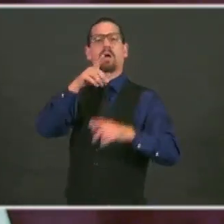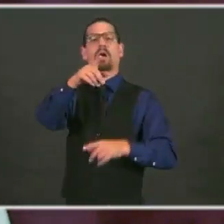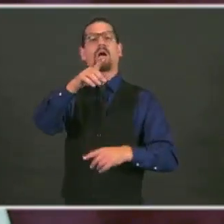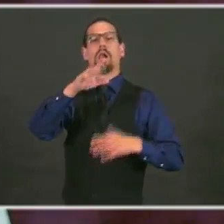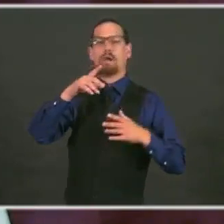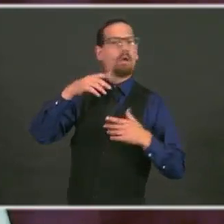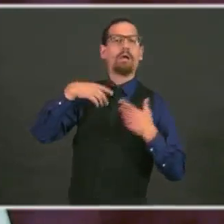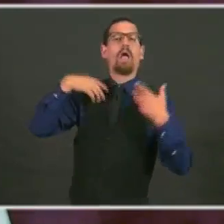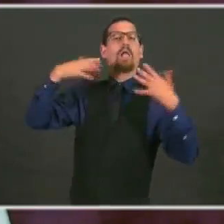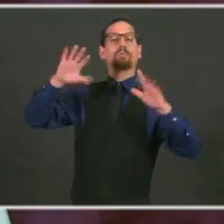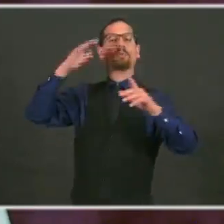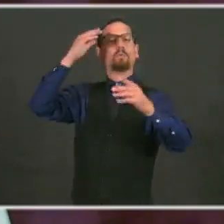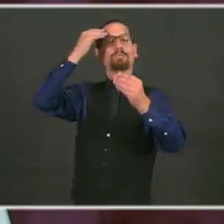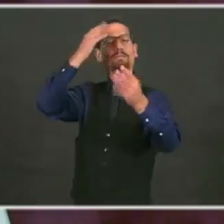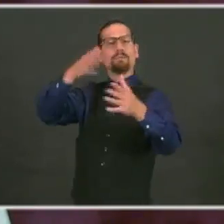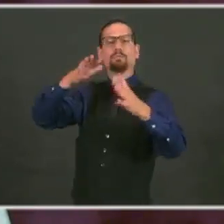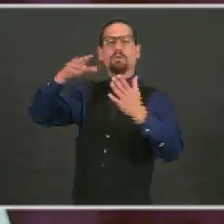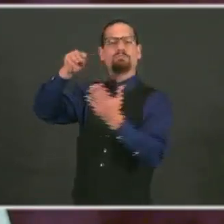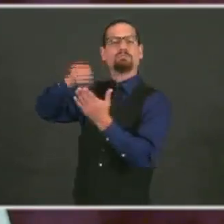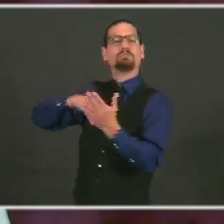in your paychecks starting next week.